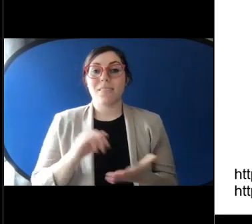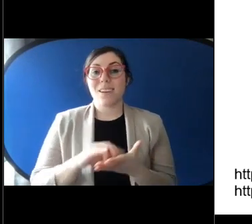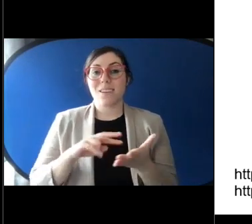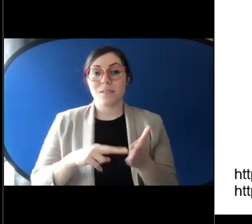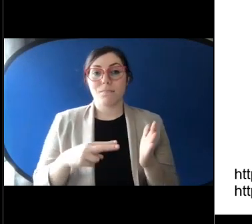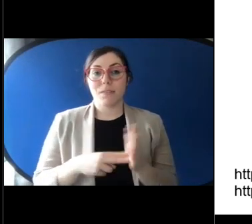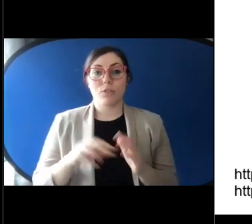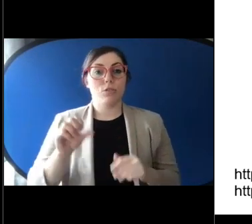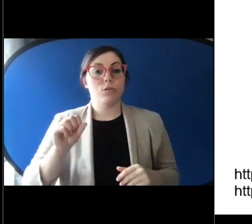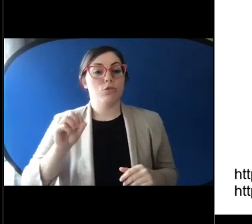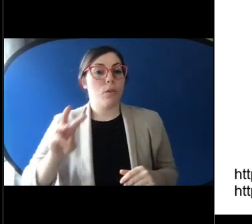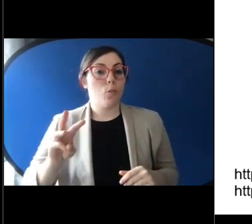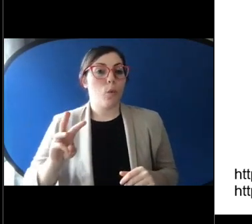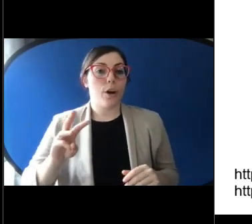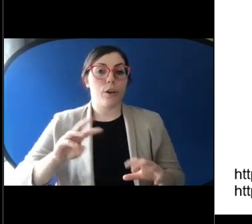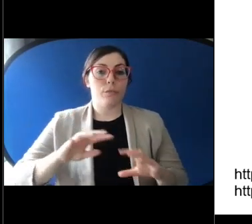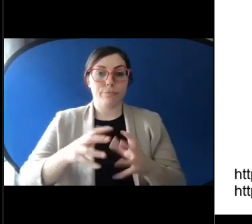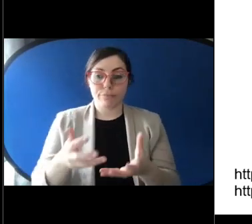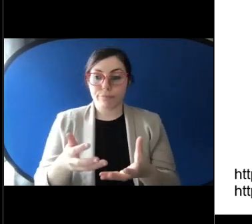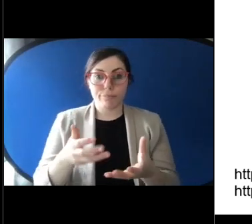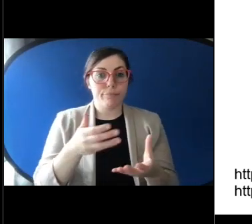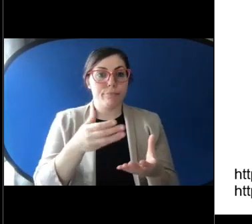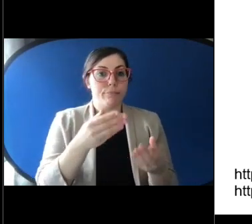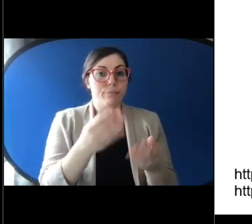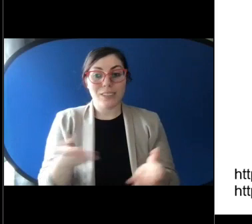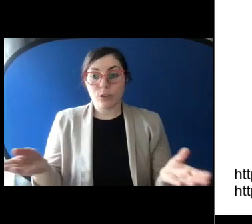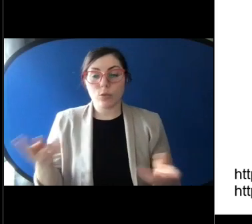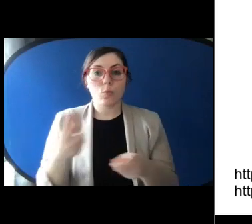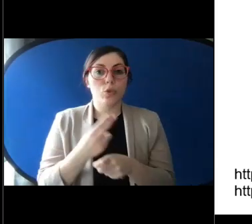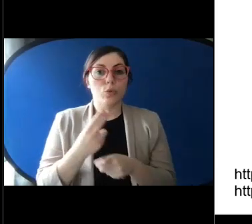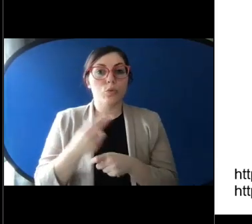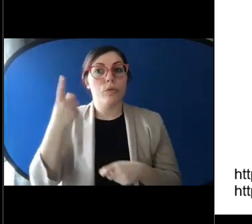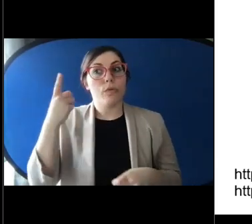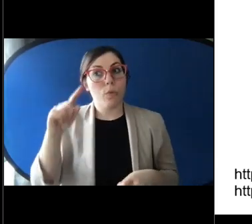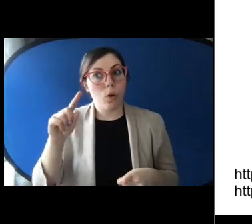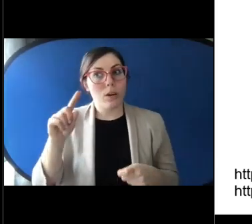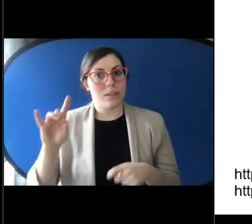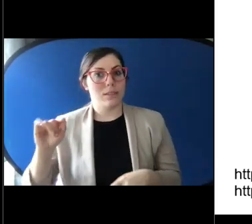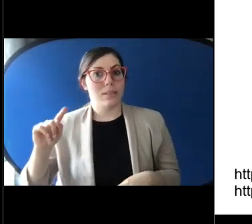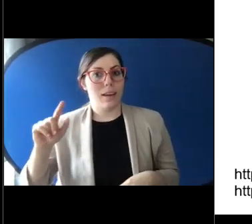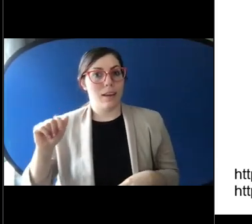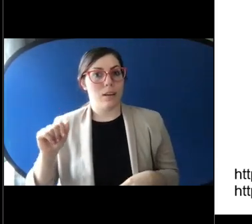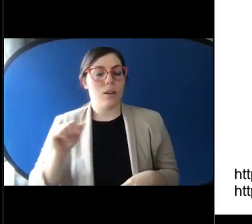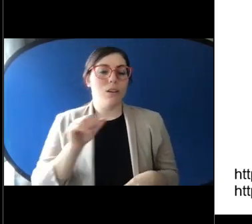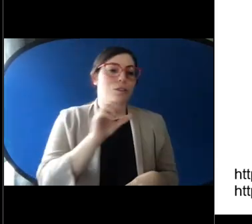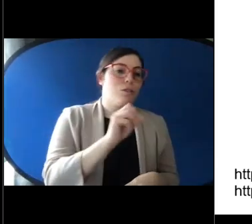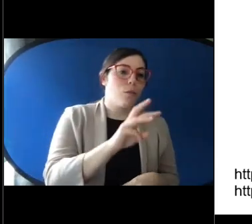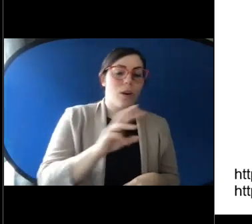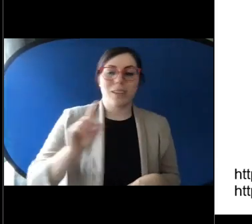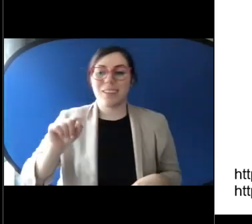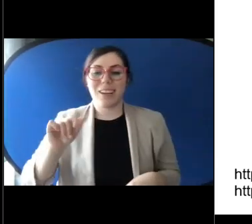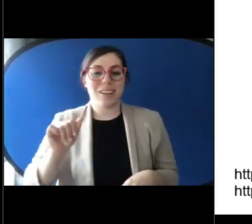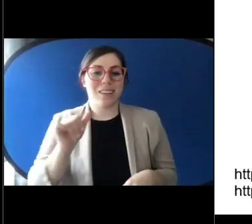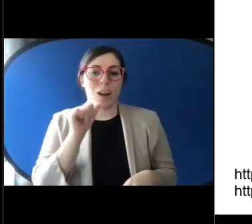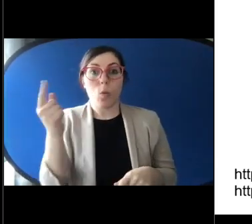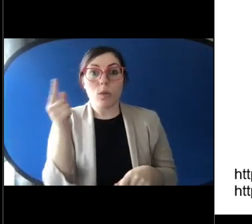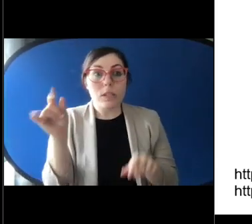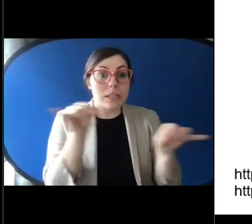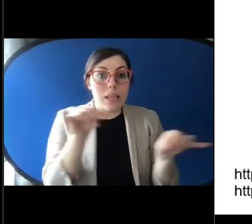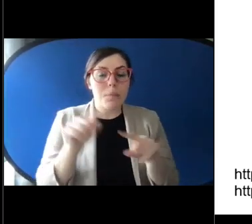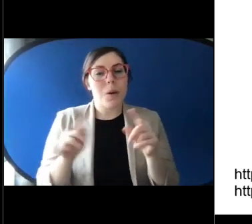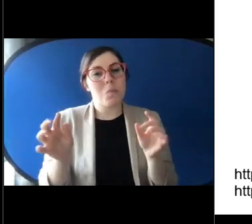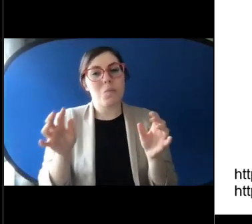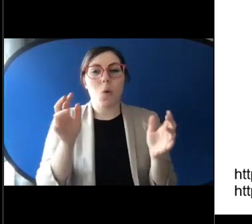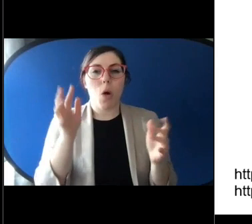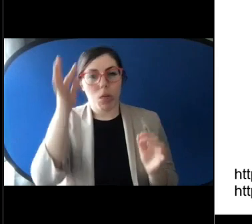of materials that we've used for data. So software data aren't always exactly the same, but they're close enough that some of the stuff matches.